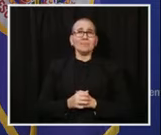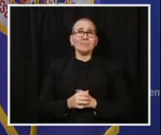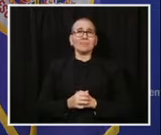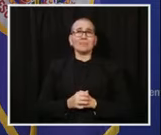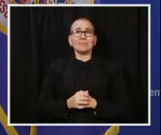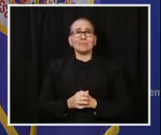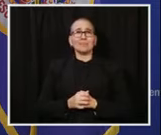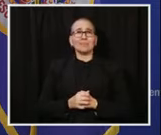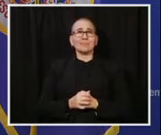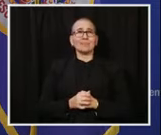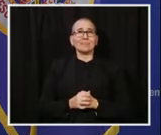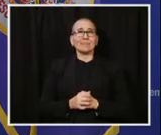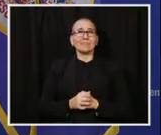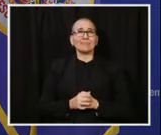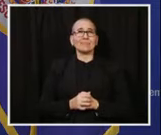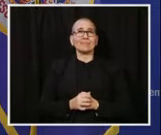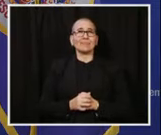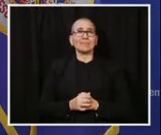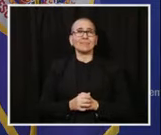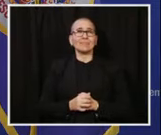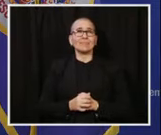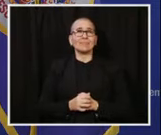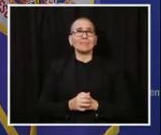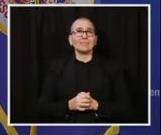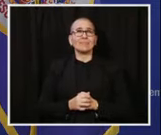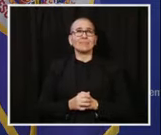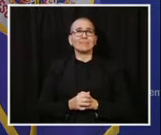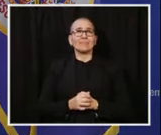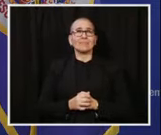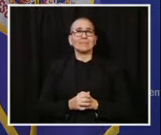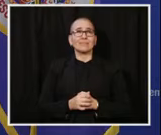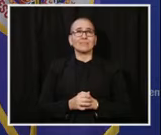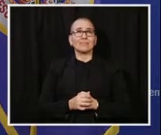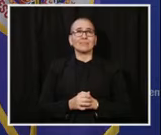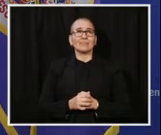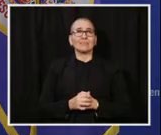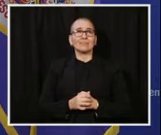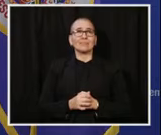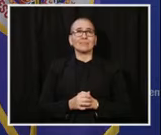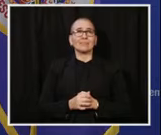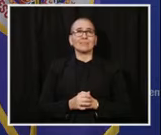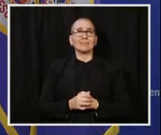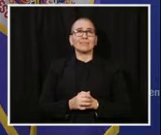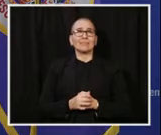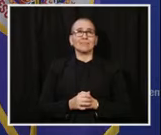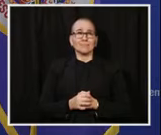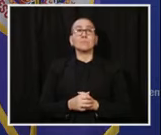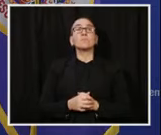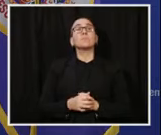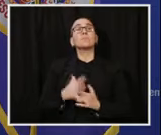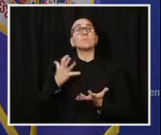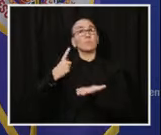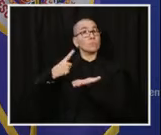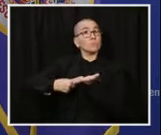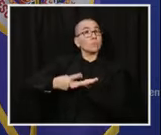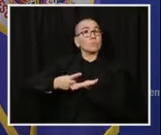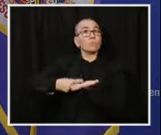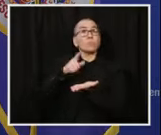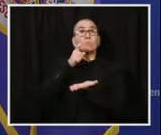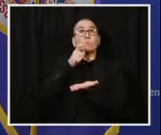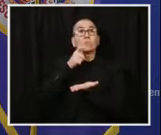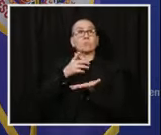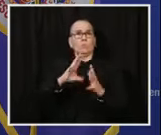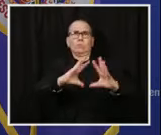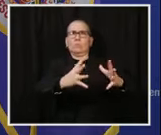confirmed in Minnesota, knowing about this emerging global threat and talking with our long-term care or